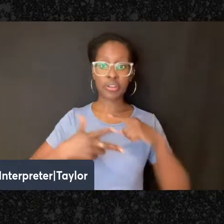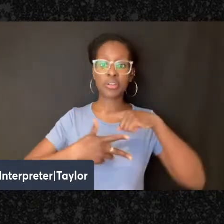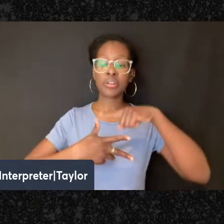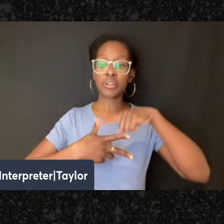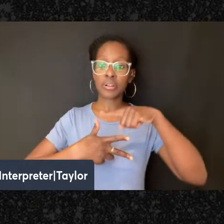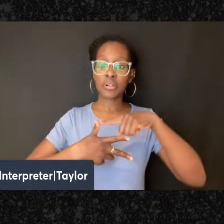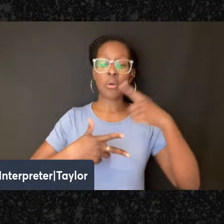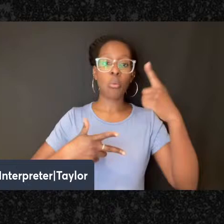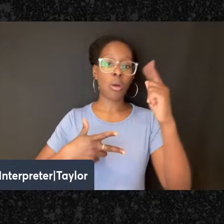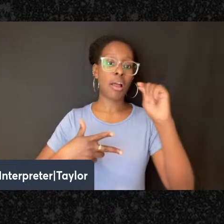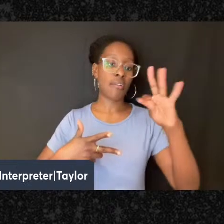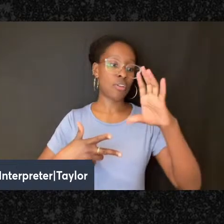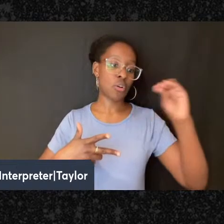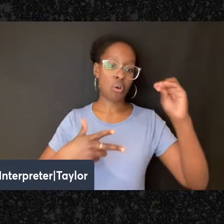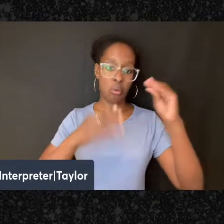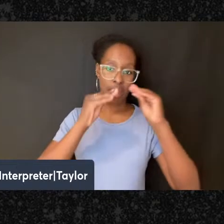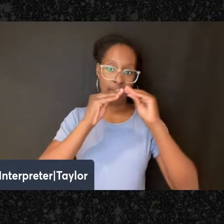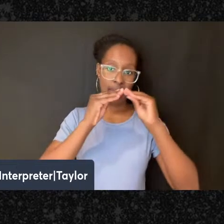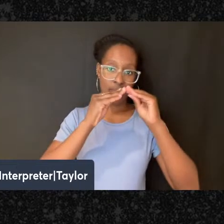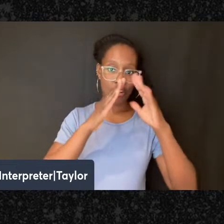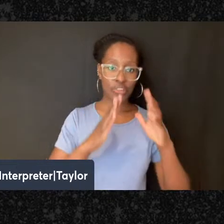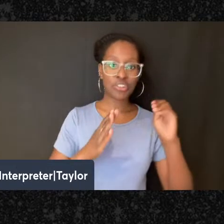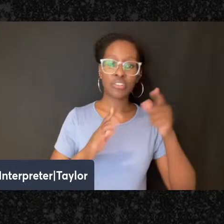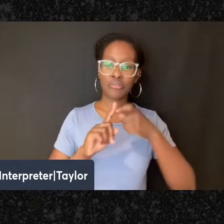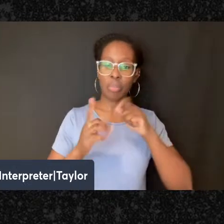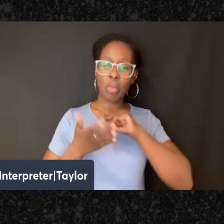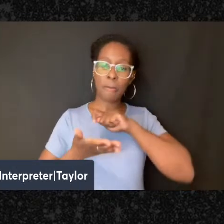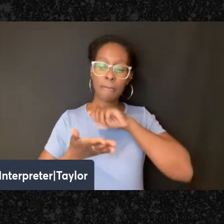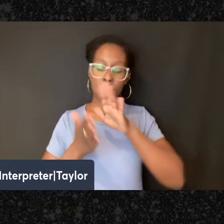of the co-editors of the book.